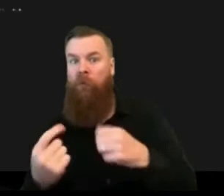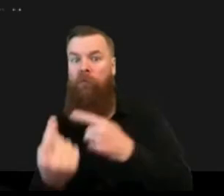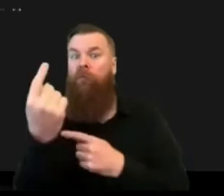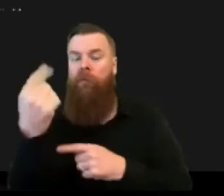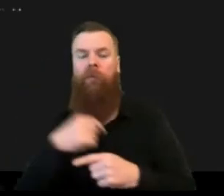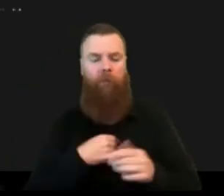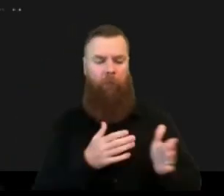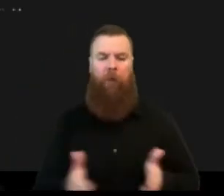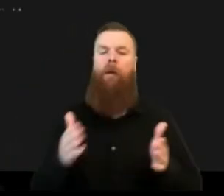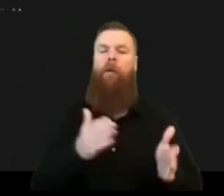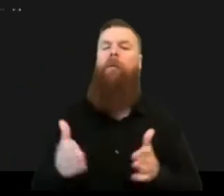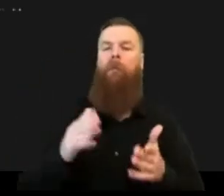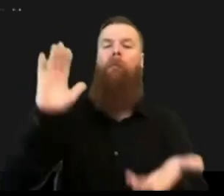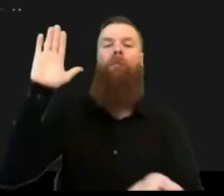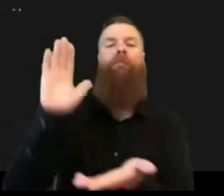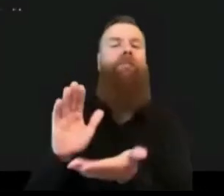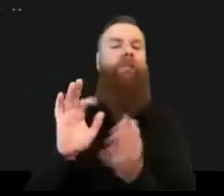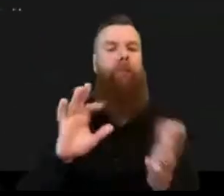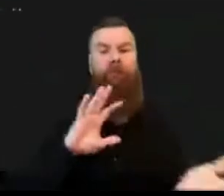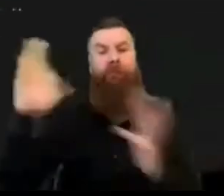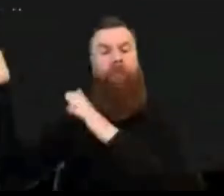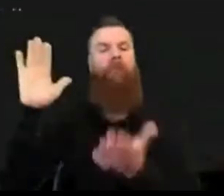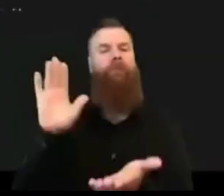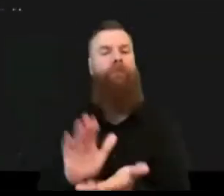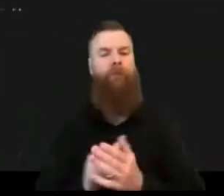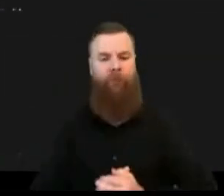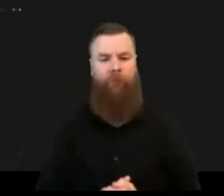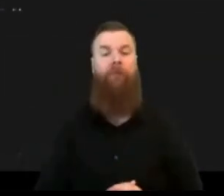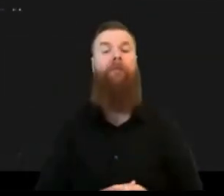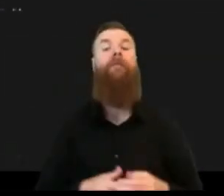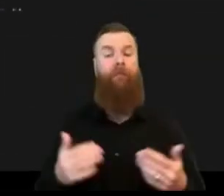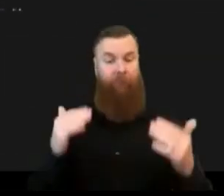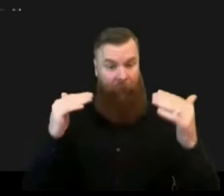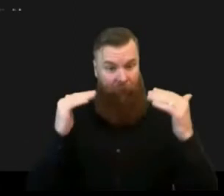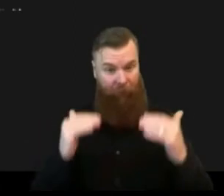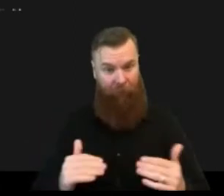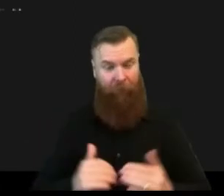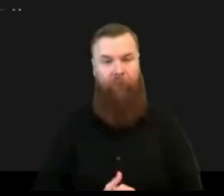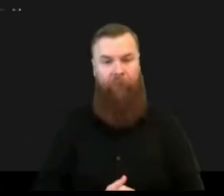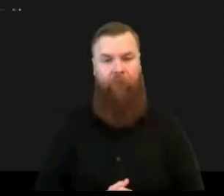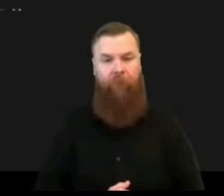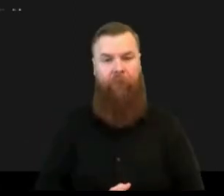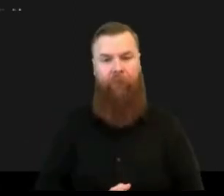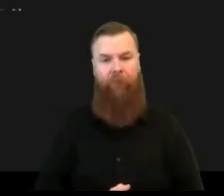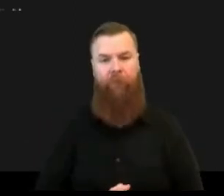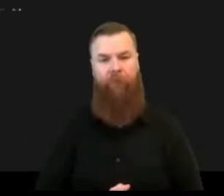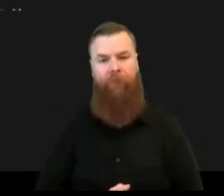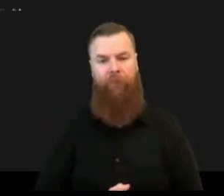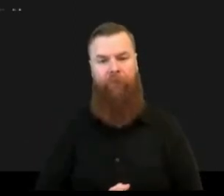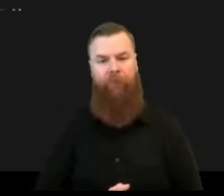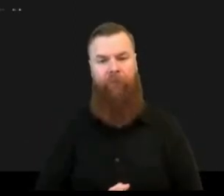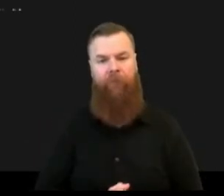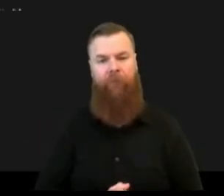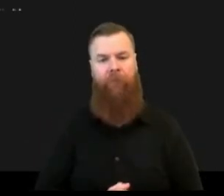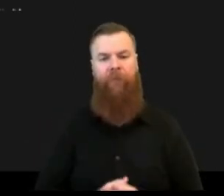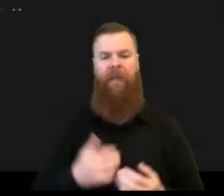other part uh we have the key elements of the indicators that make the practicality